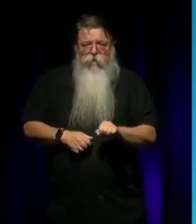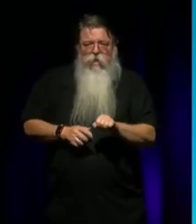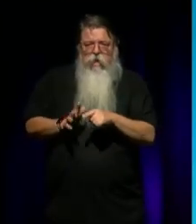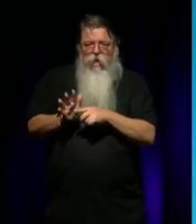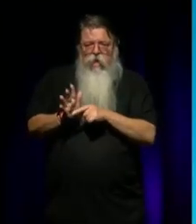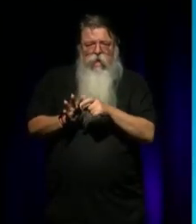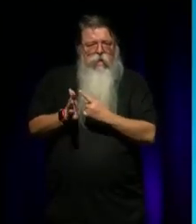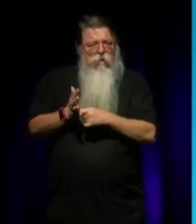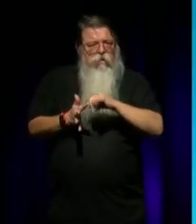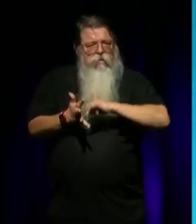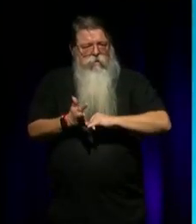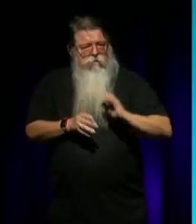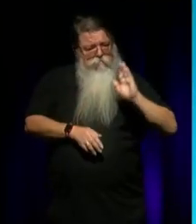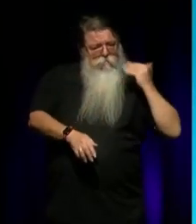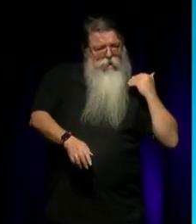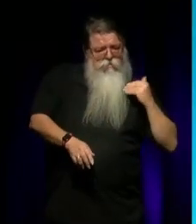present and future.